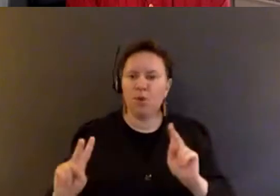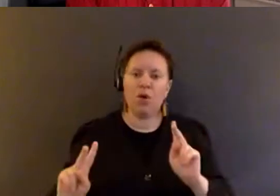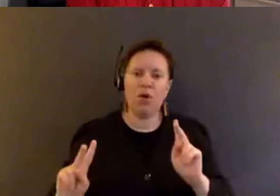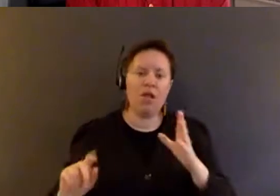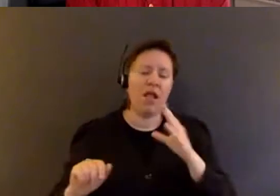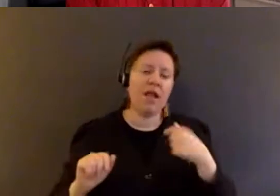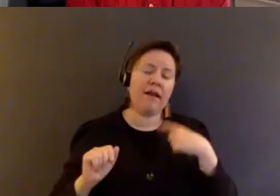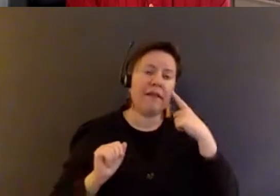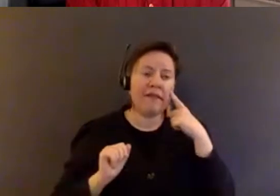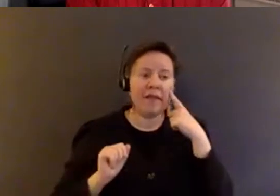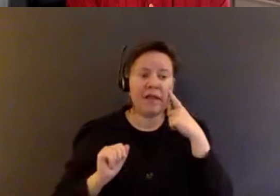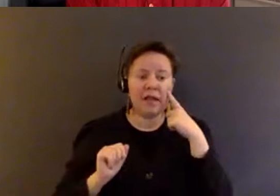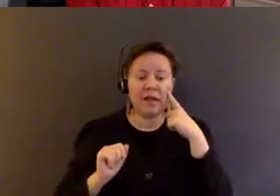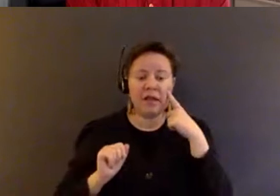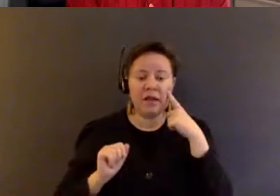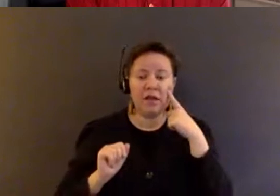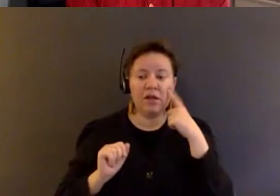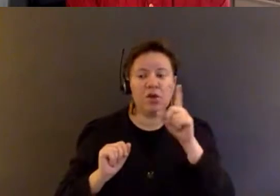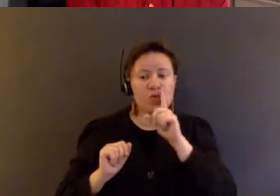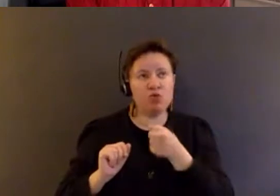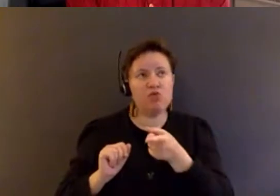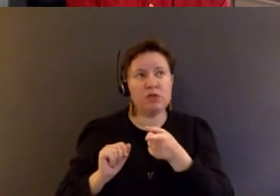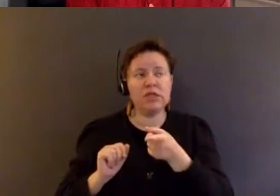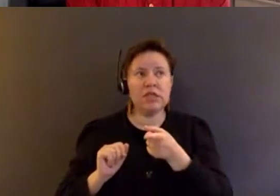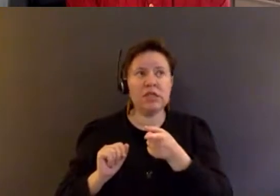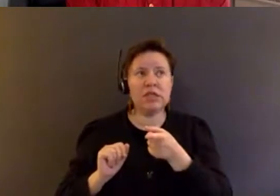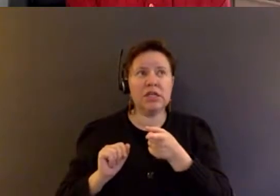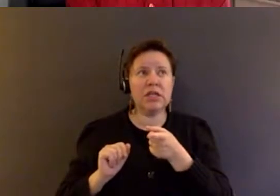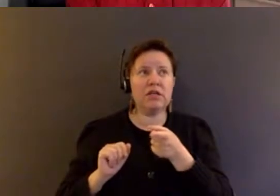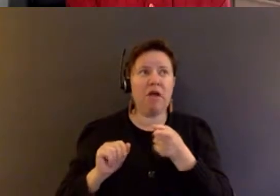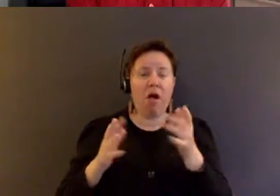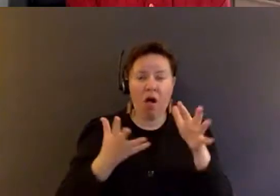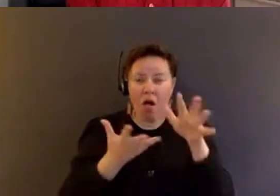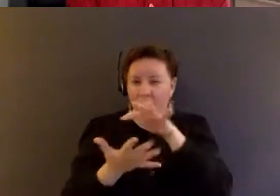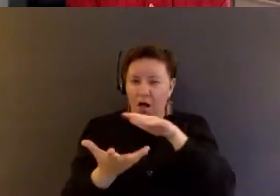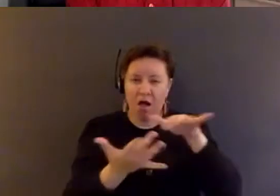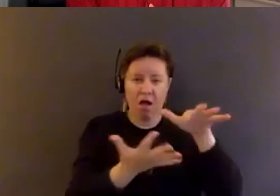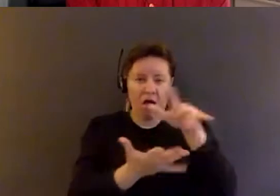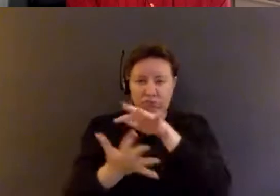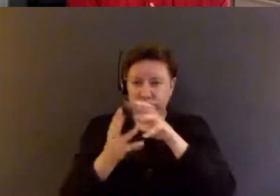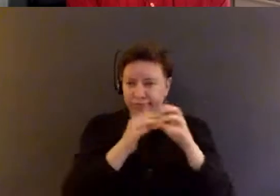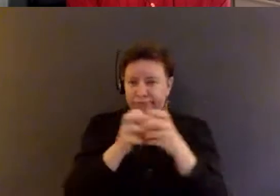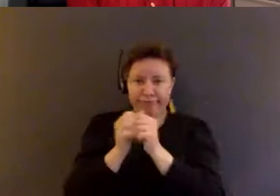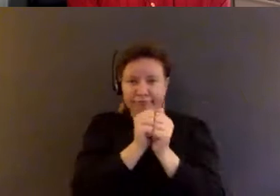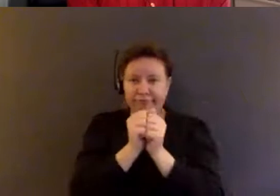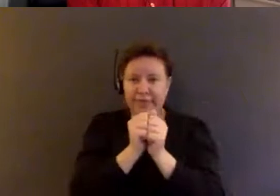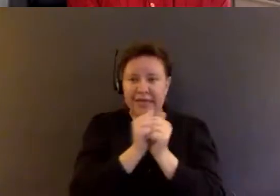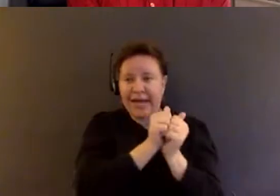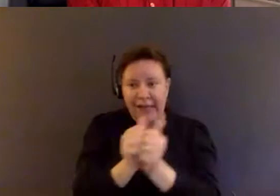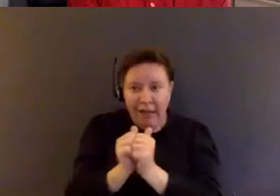think that it's really the, uh, amalgamation of all of those things together that